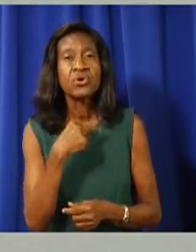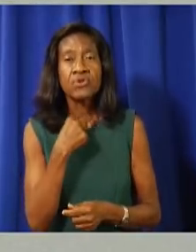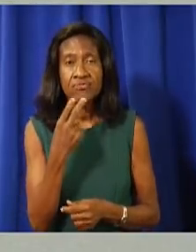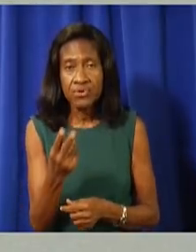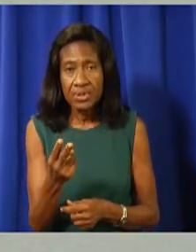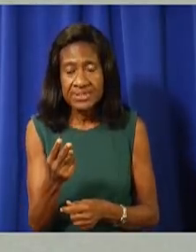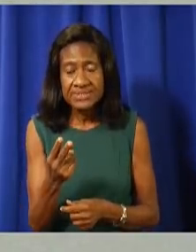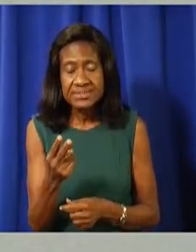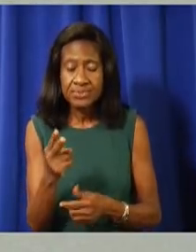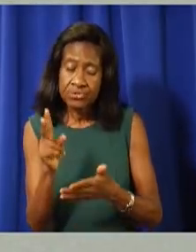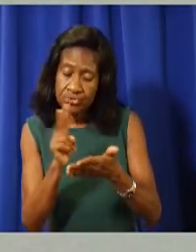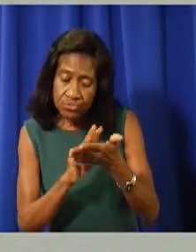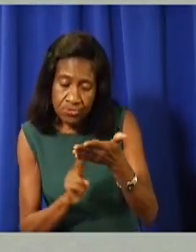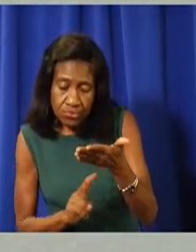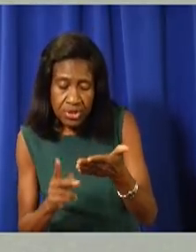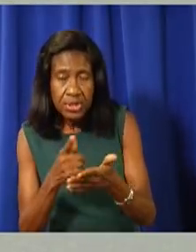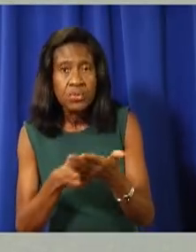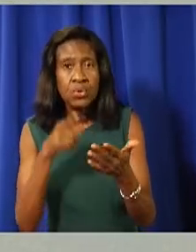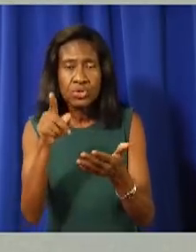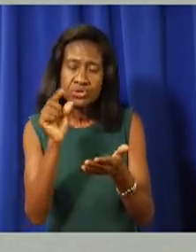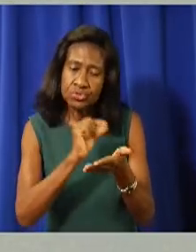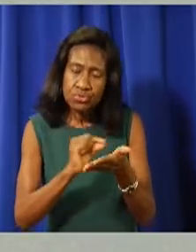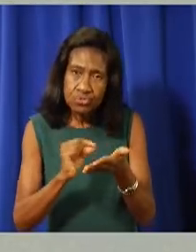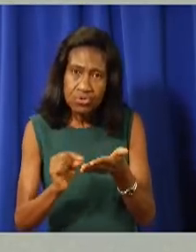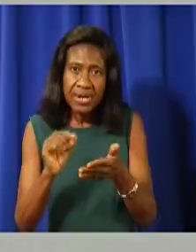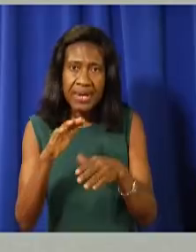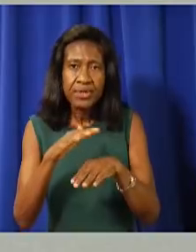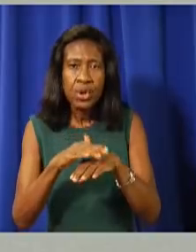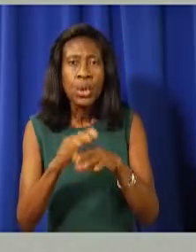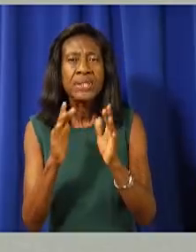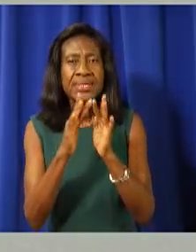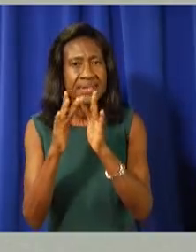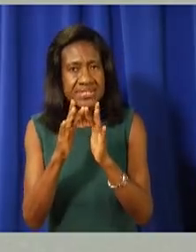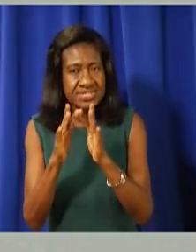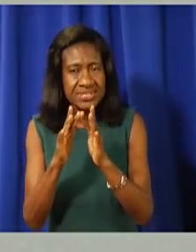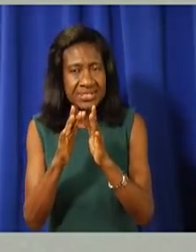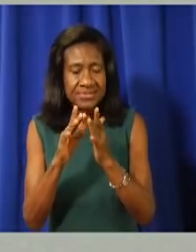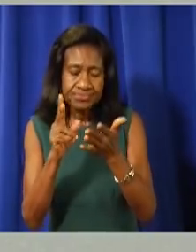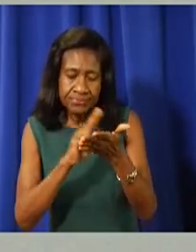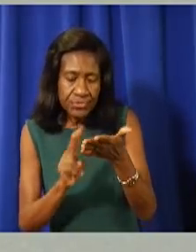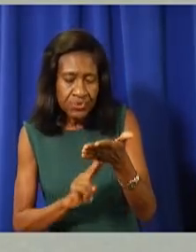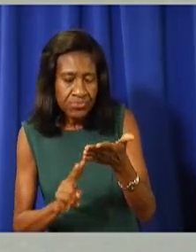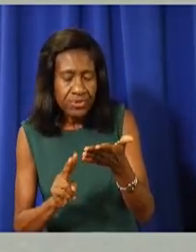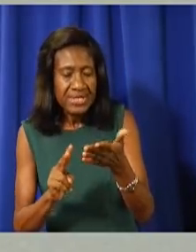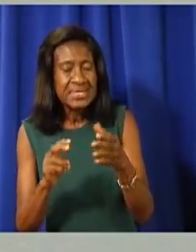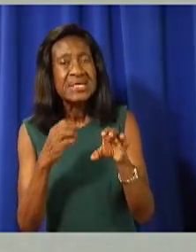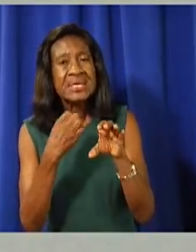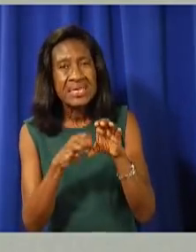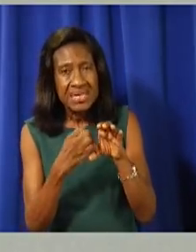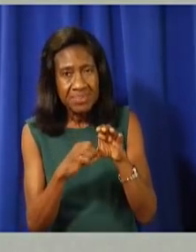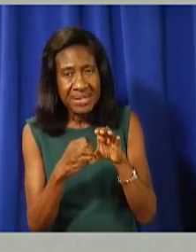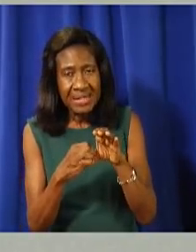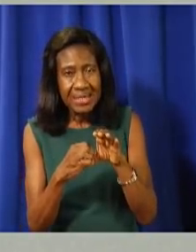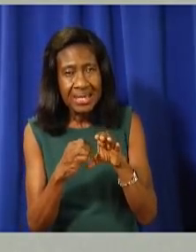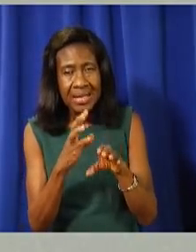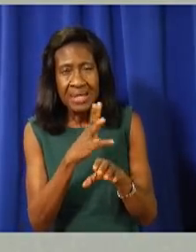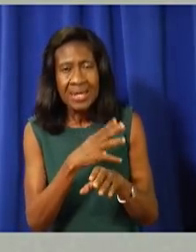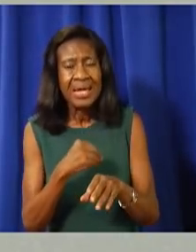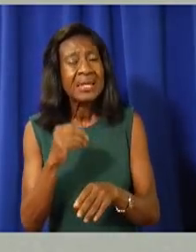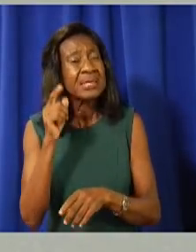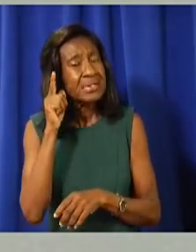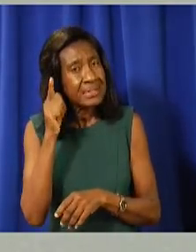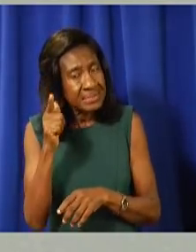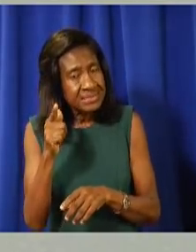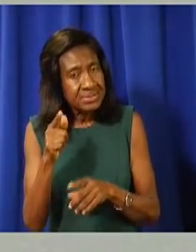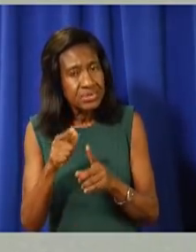read your posts, your emails and messages and carefully listened to your concerns.